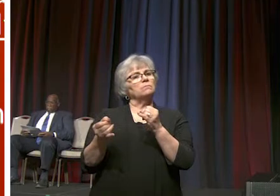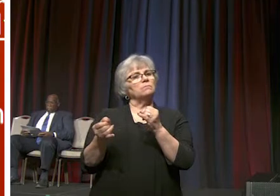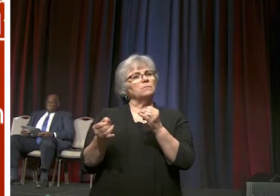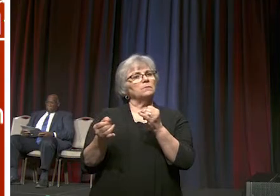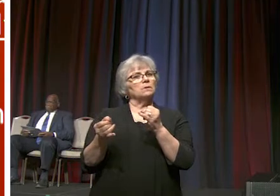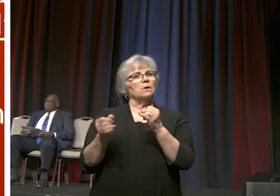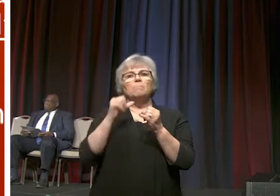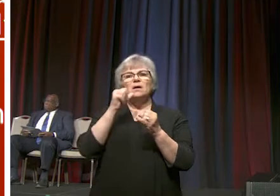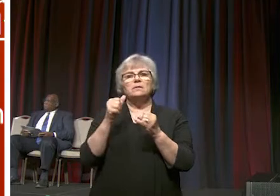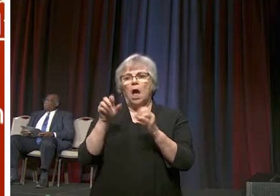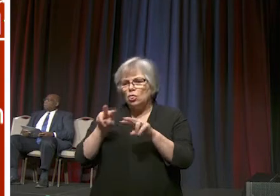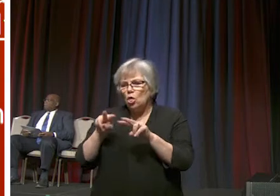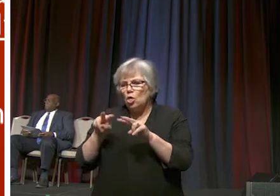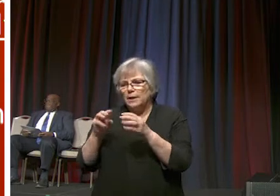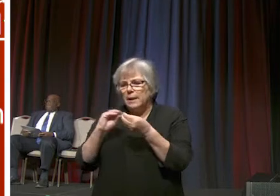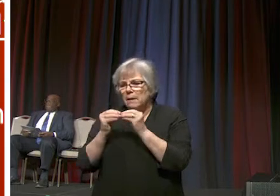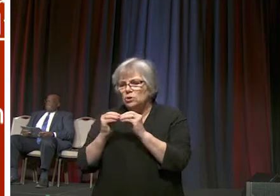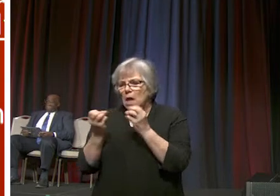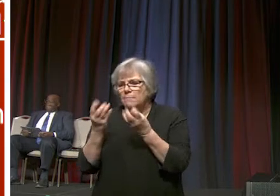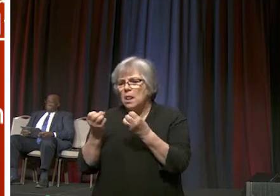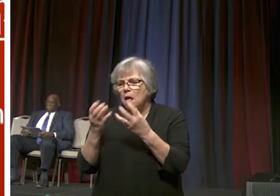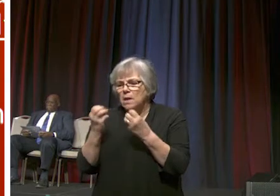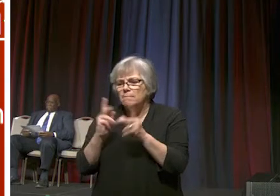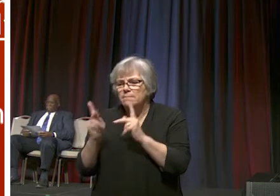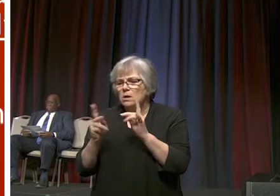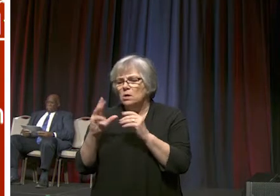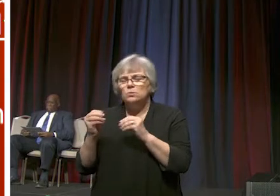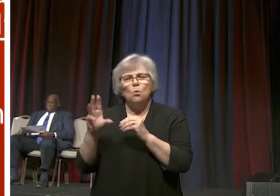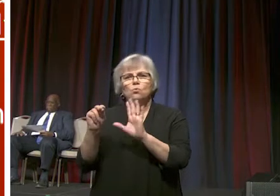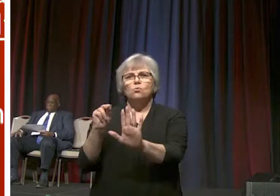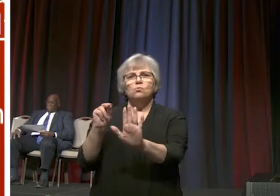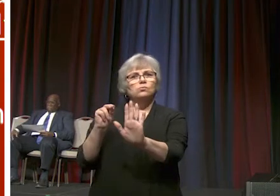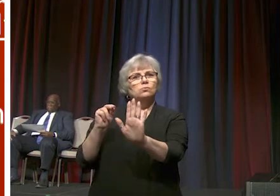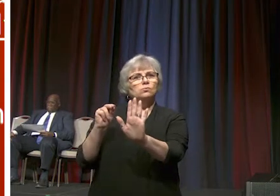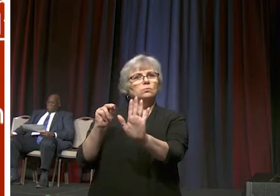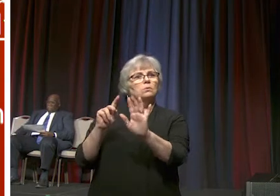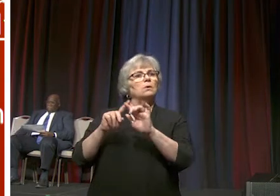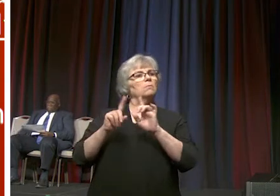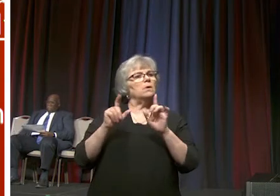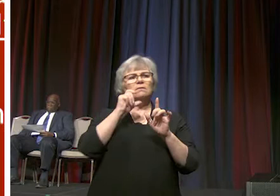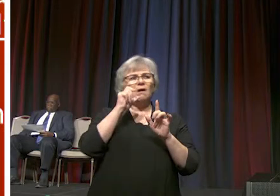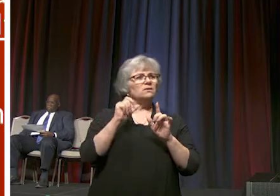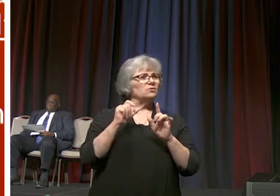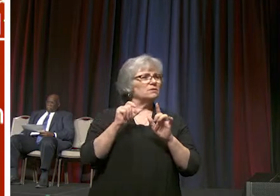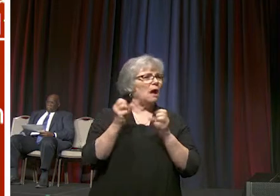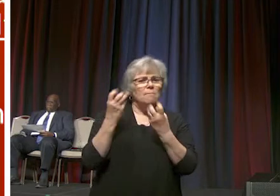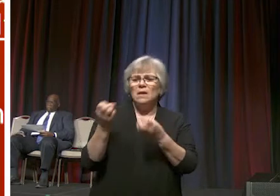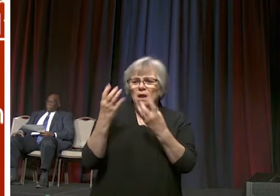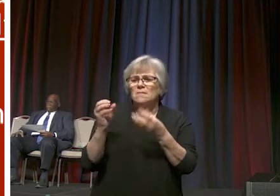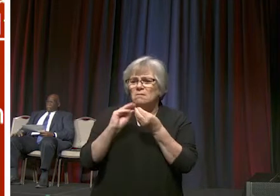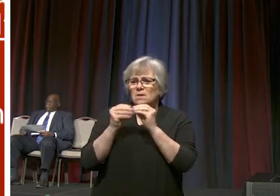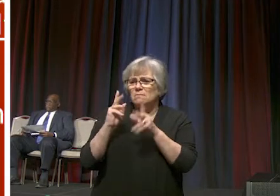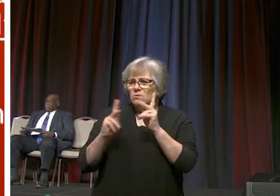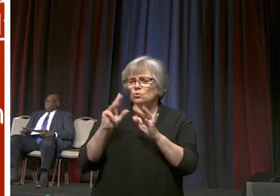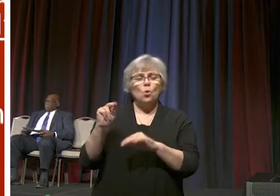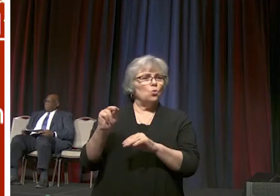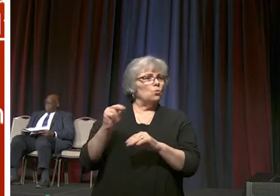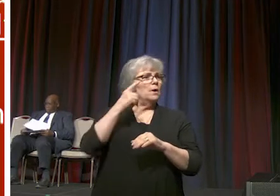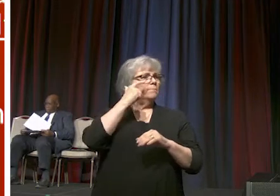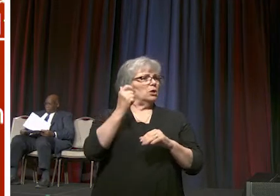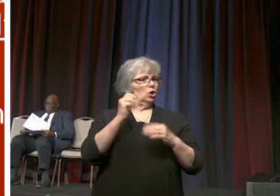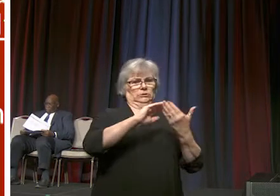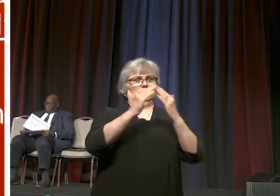driven just by numbers that we not be driven just by sheer numbers because for instance in a metropolitan